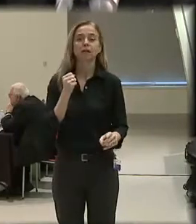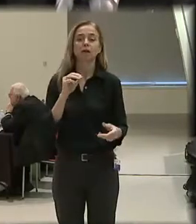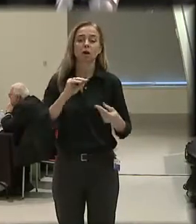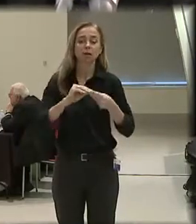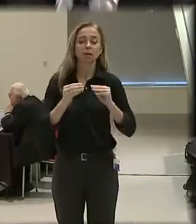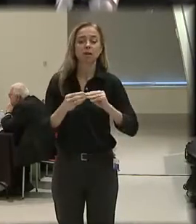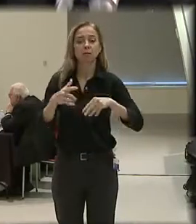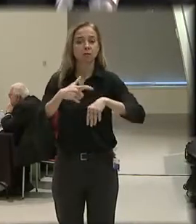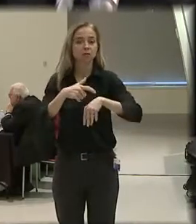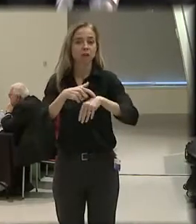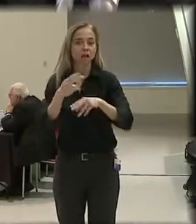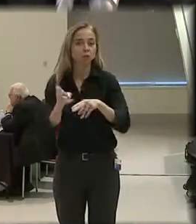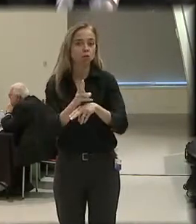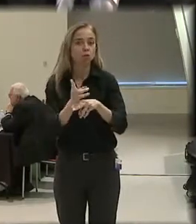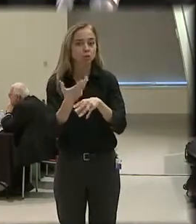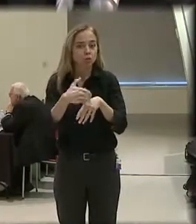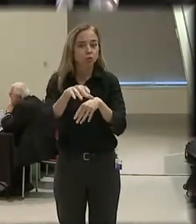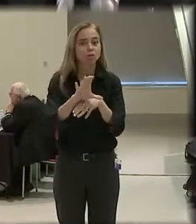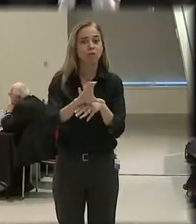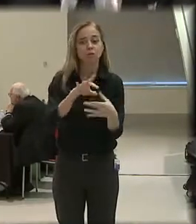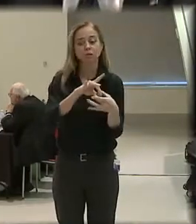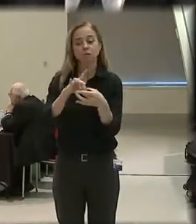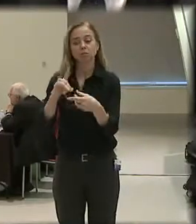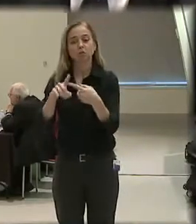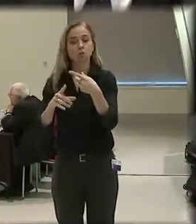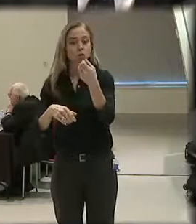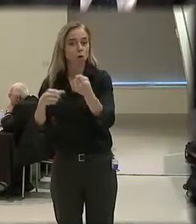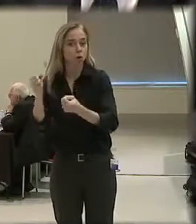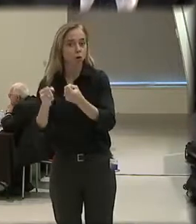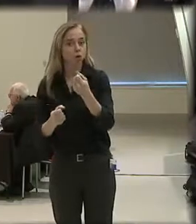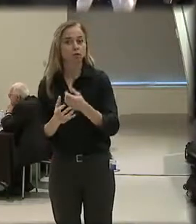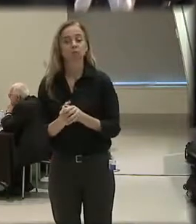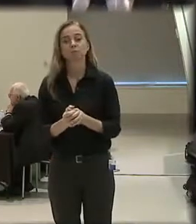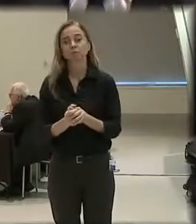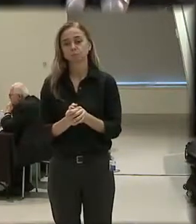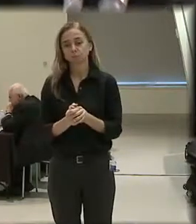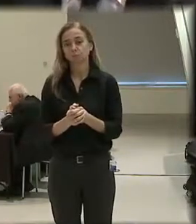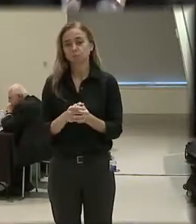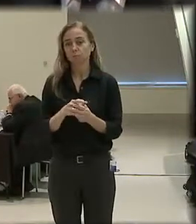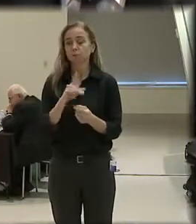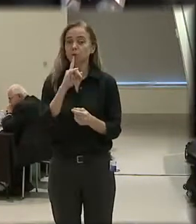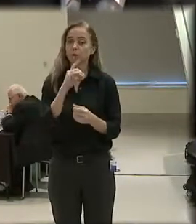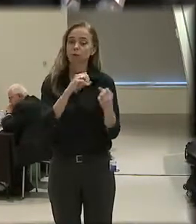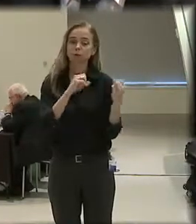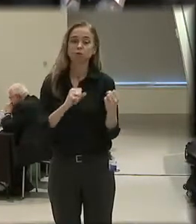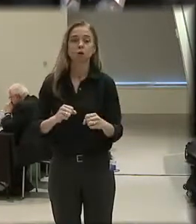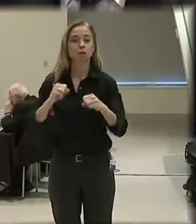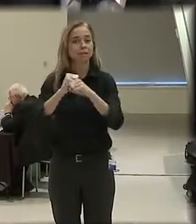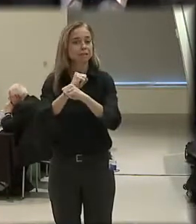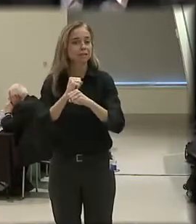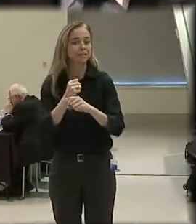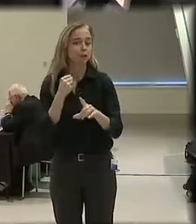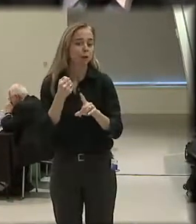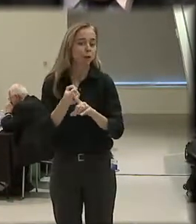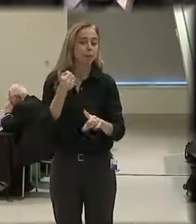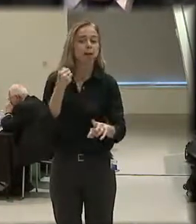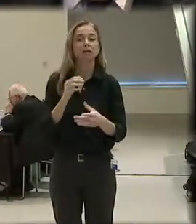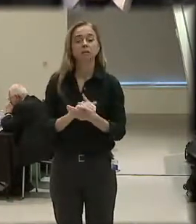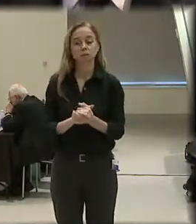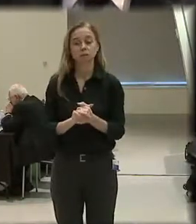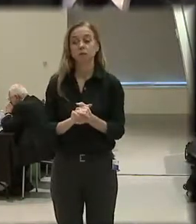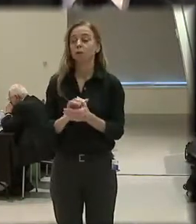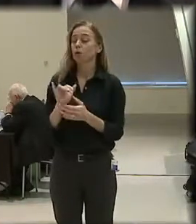that involve motor vehicles alone. And that would be a significant statistical impact on the totality of those use of force cases.